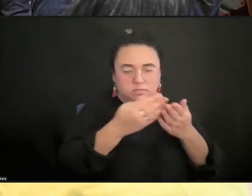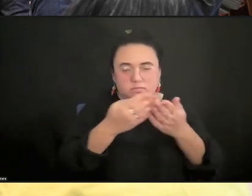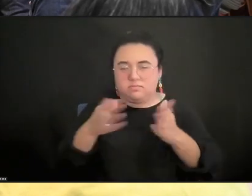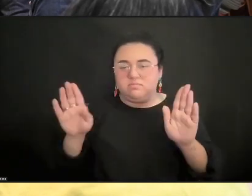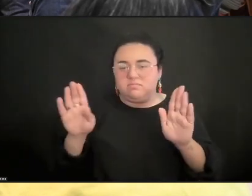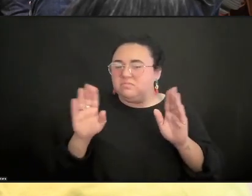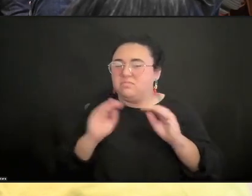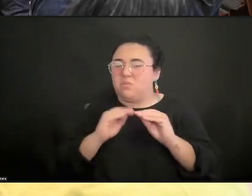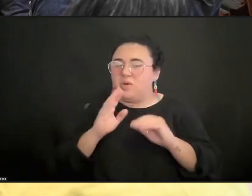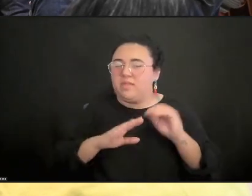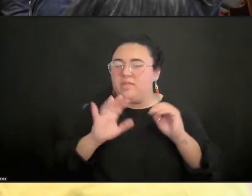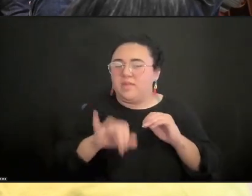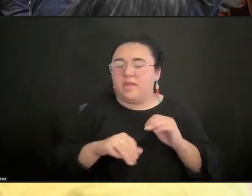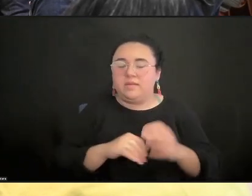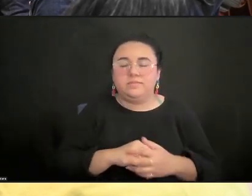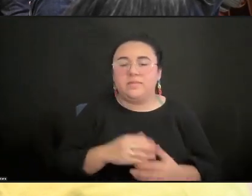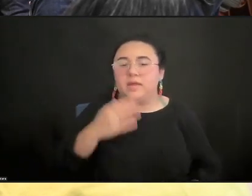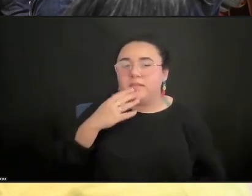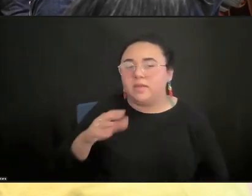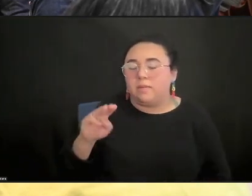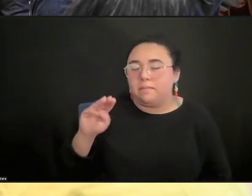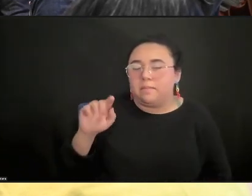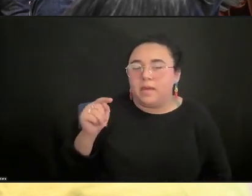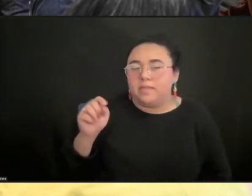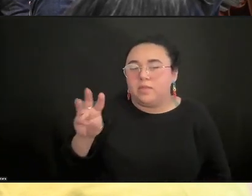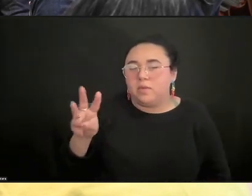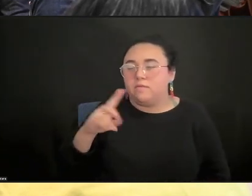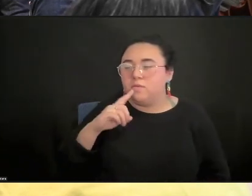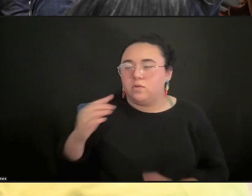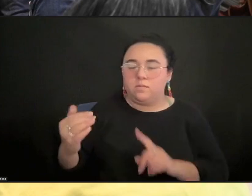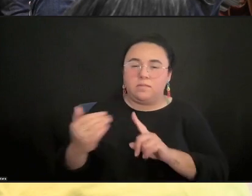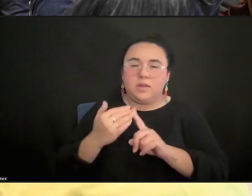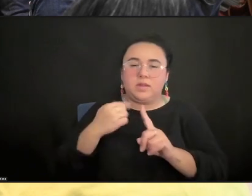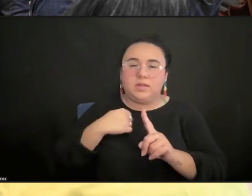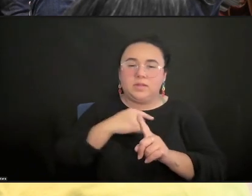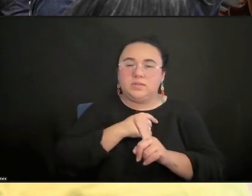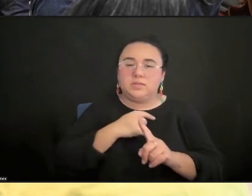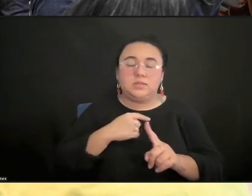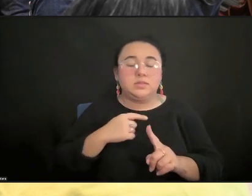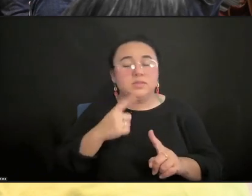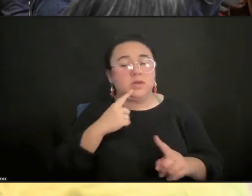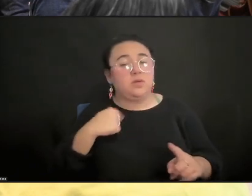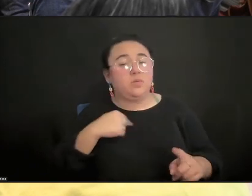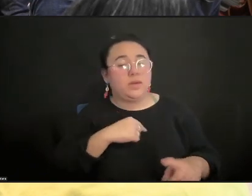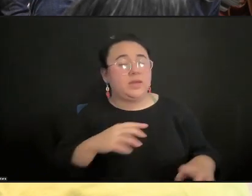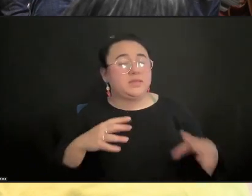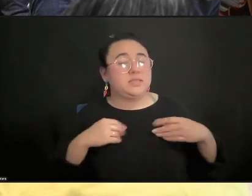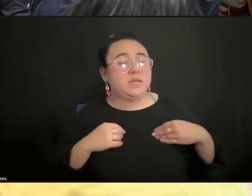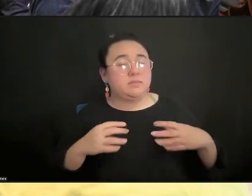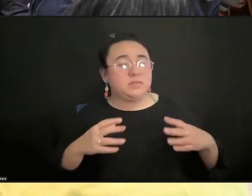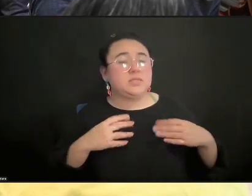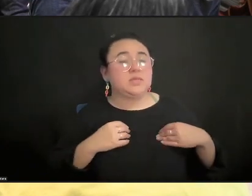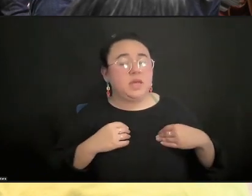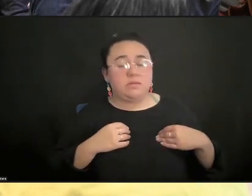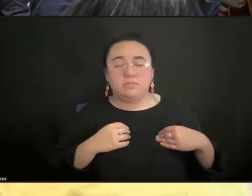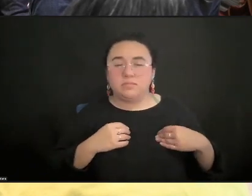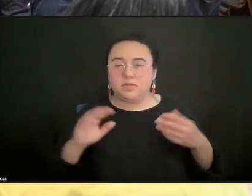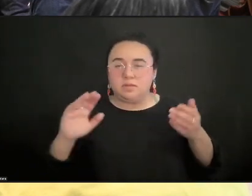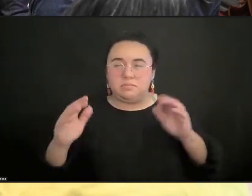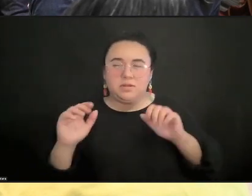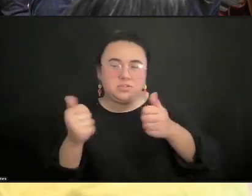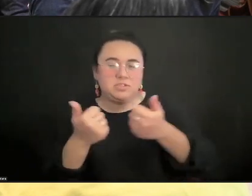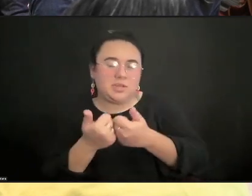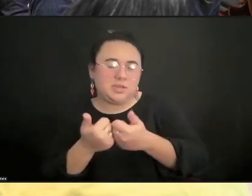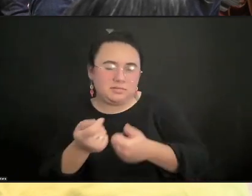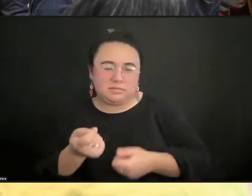we accept things far more than we actually challenge them. And that we want to